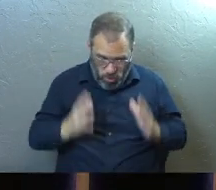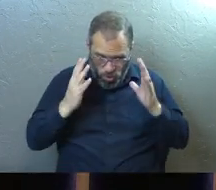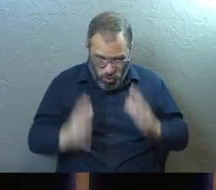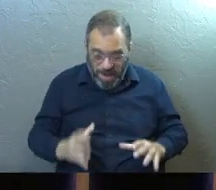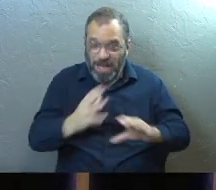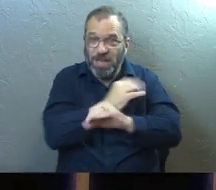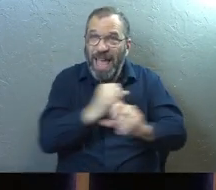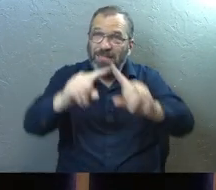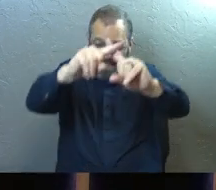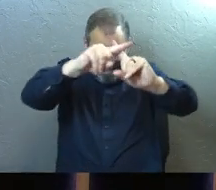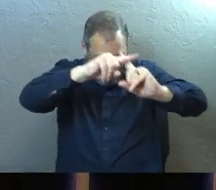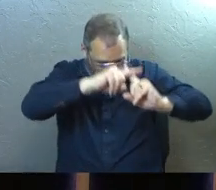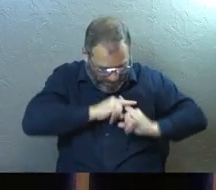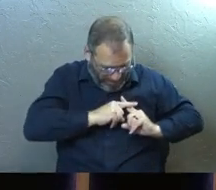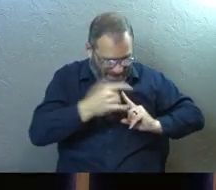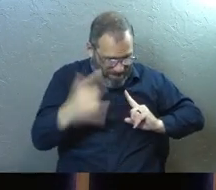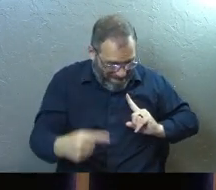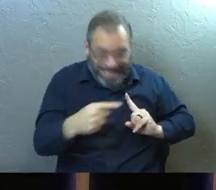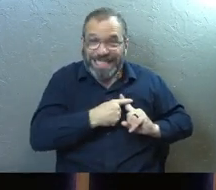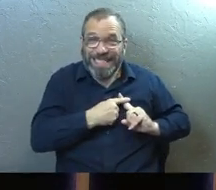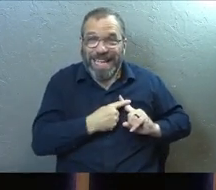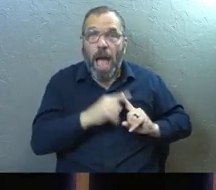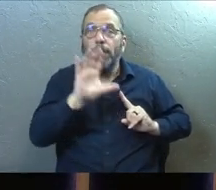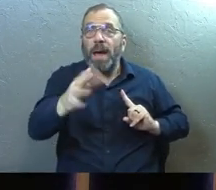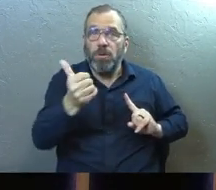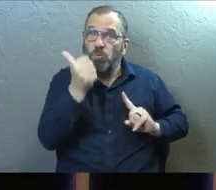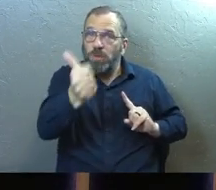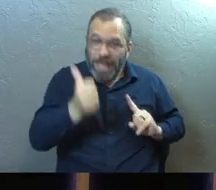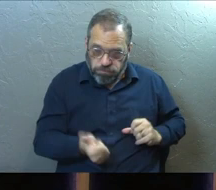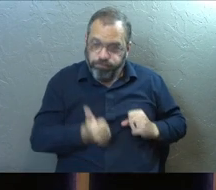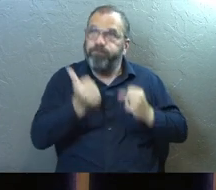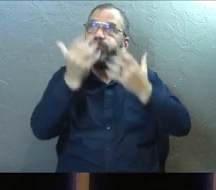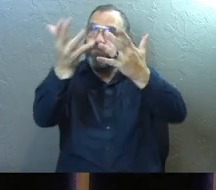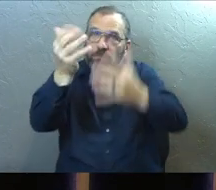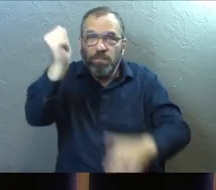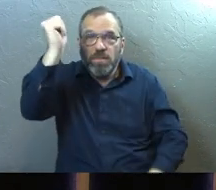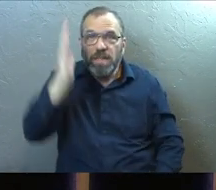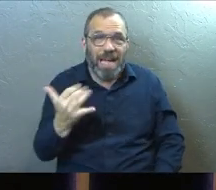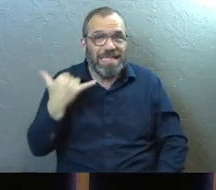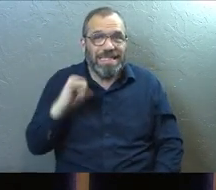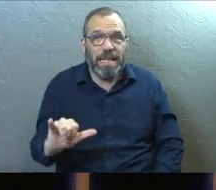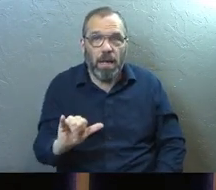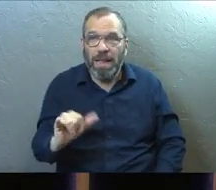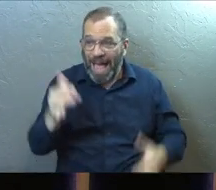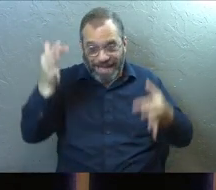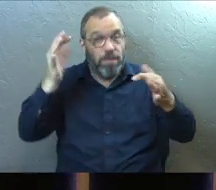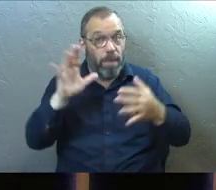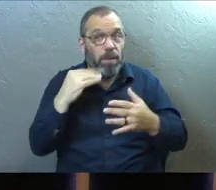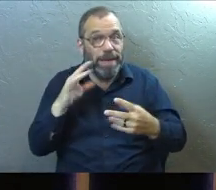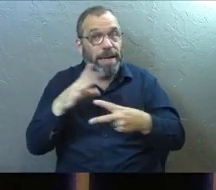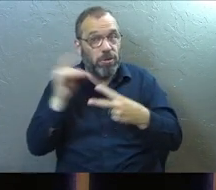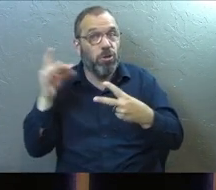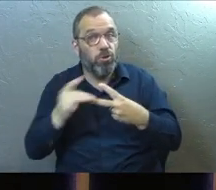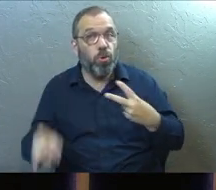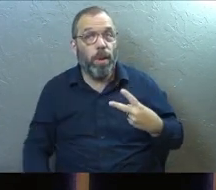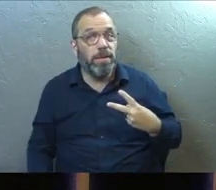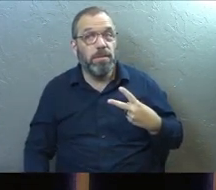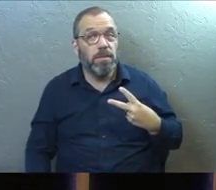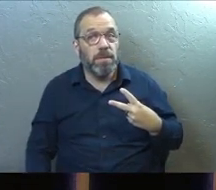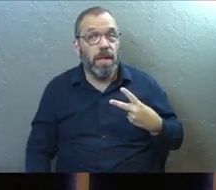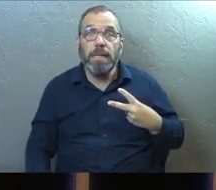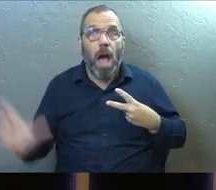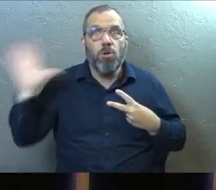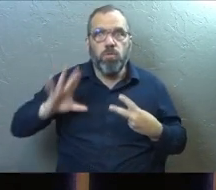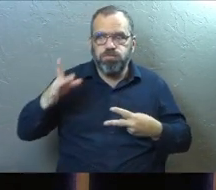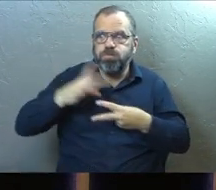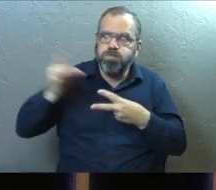already saved, but you've still got to give yourself to God. And it's a choice. And maybe you